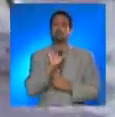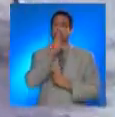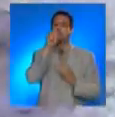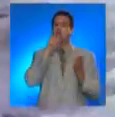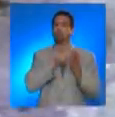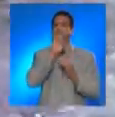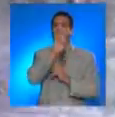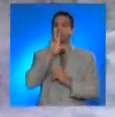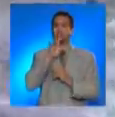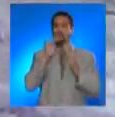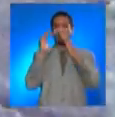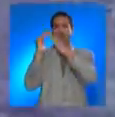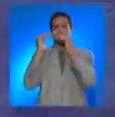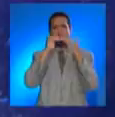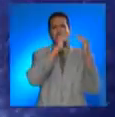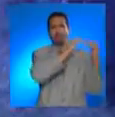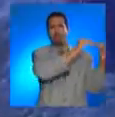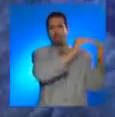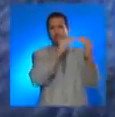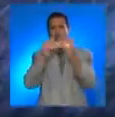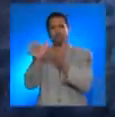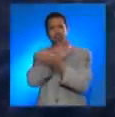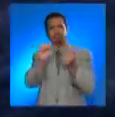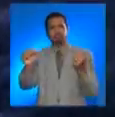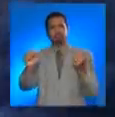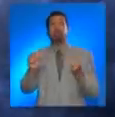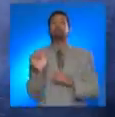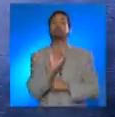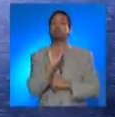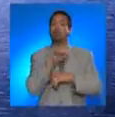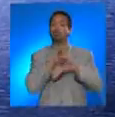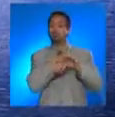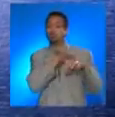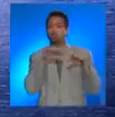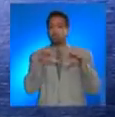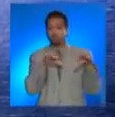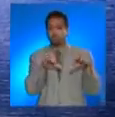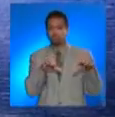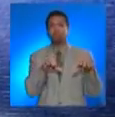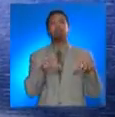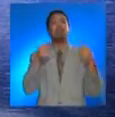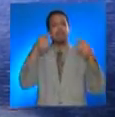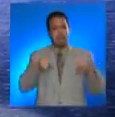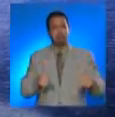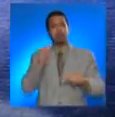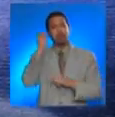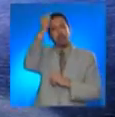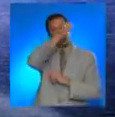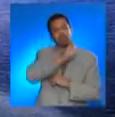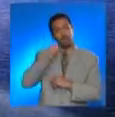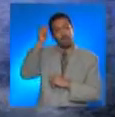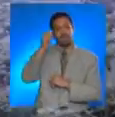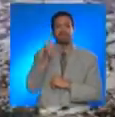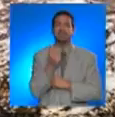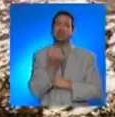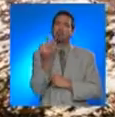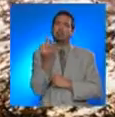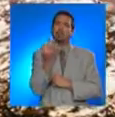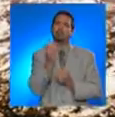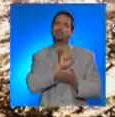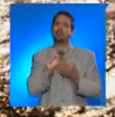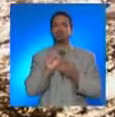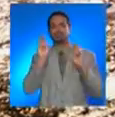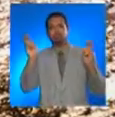,700 homes were destroyed. Another great earthquake took place in Alaska on Good Friday, March